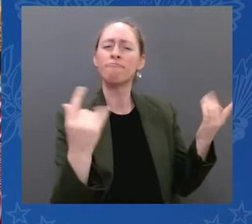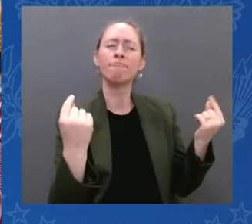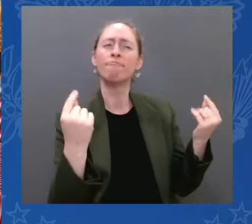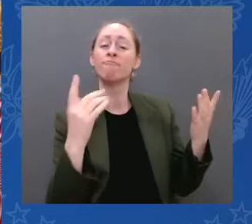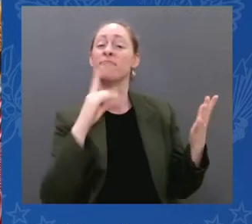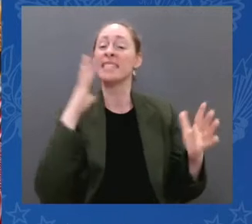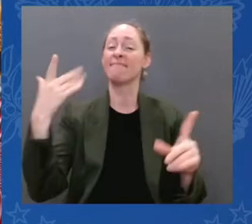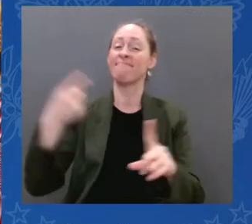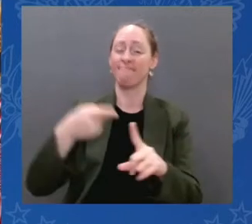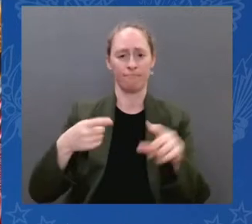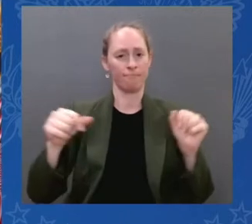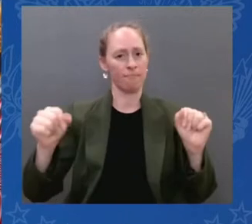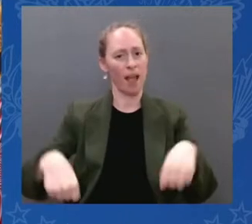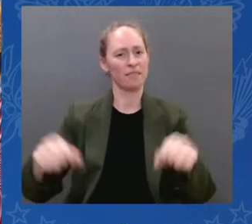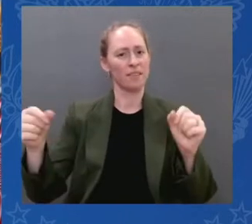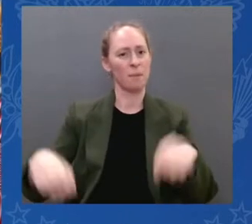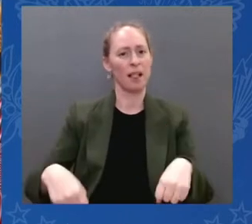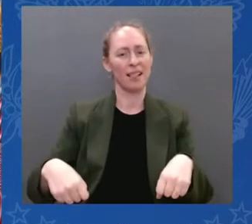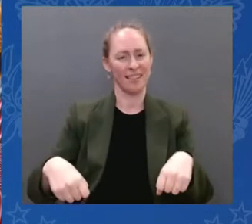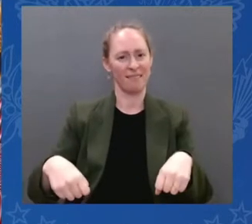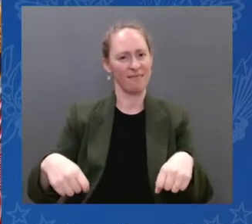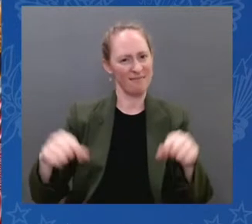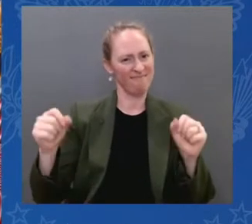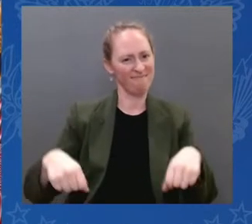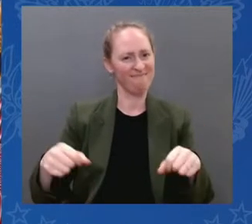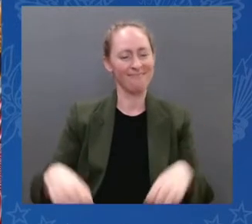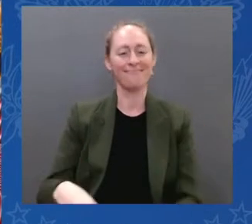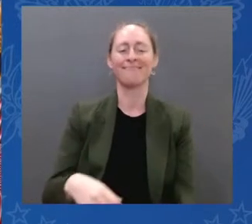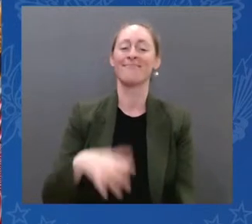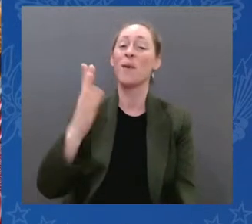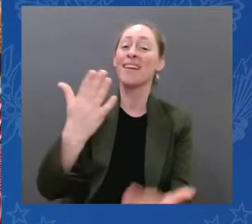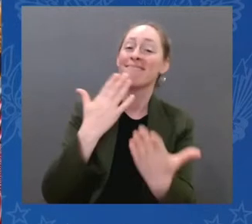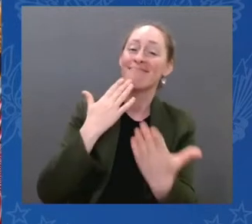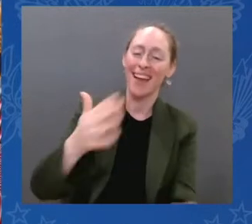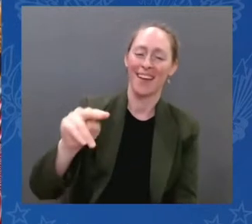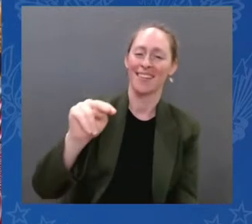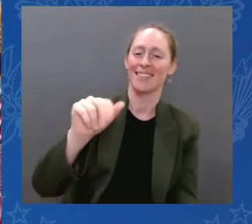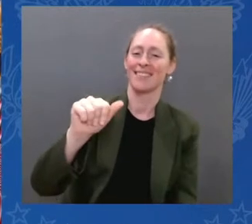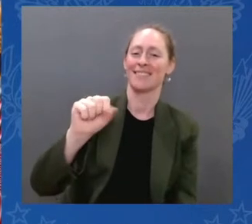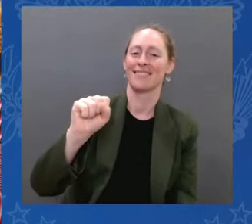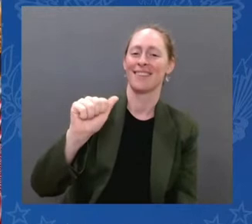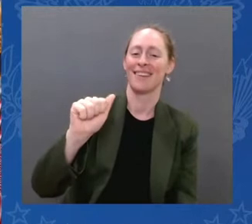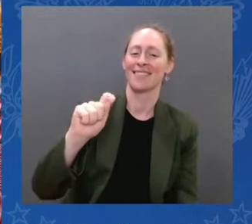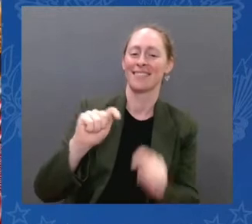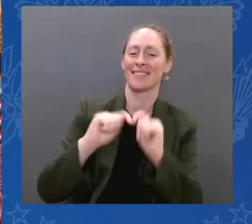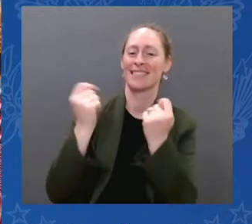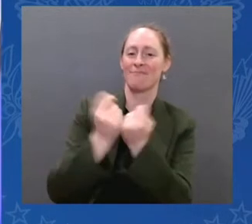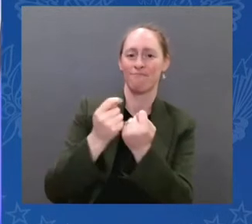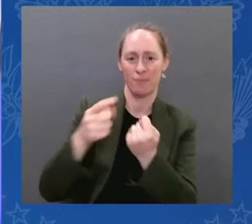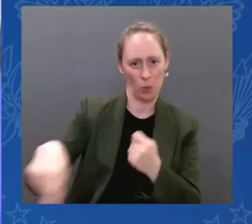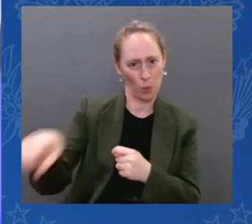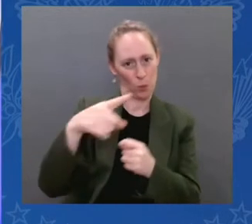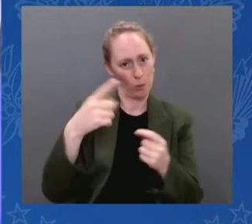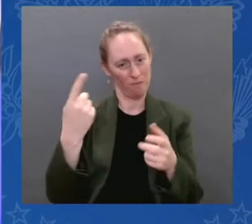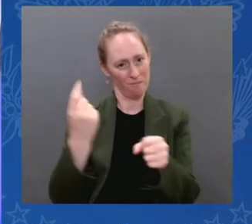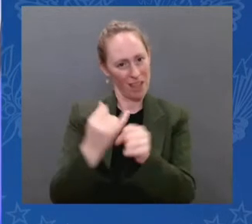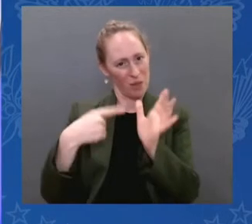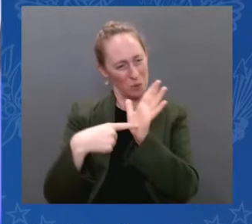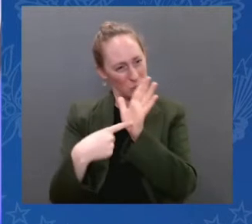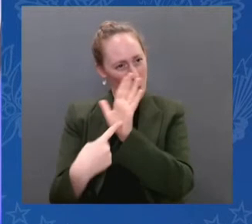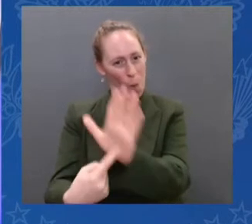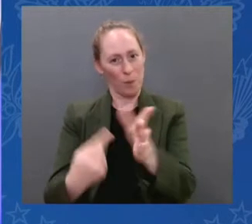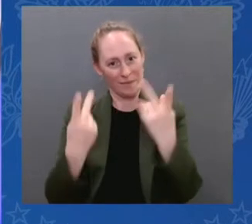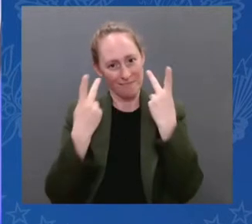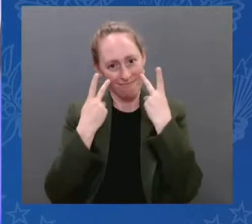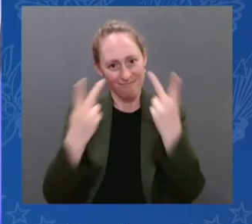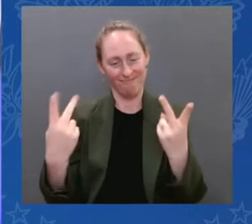NASA for once again showing that that's who we are. That's who we are as a nation — a nation of possibilities. And now, let's take a look at the very